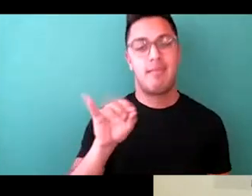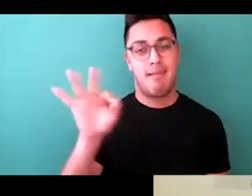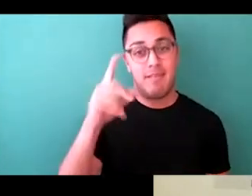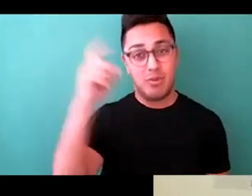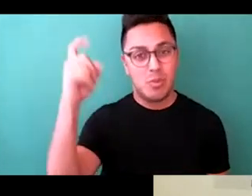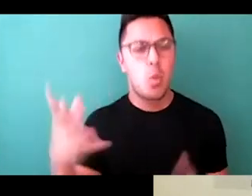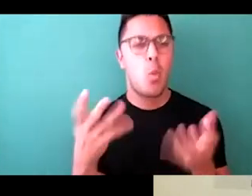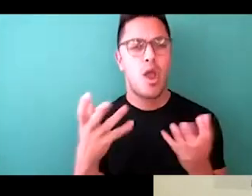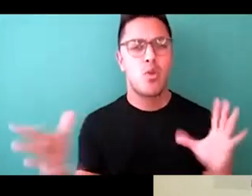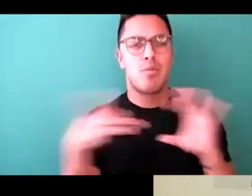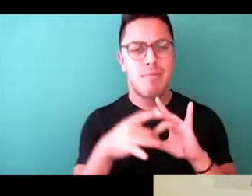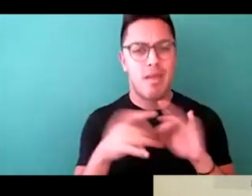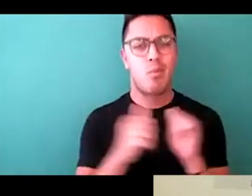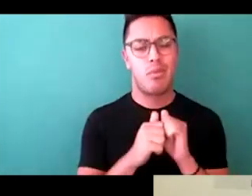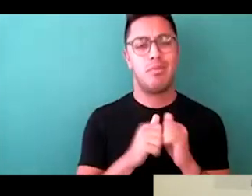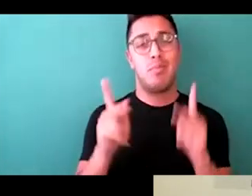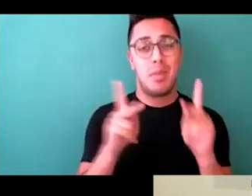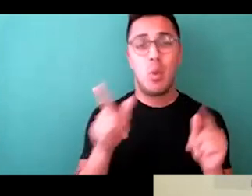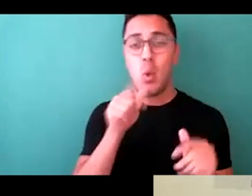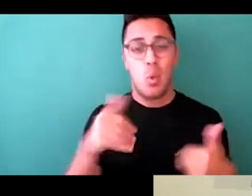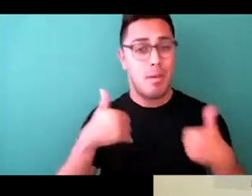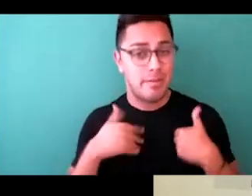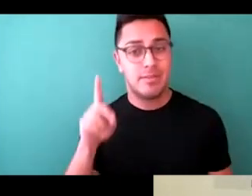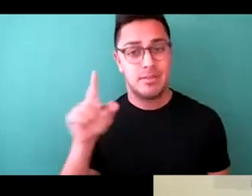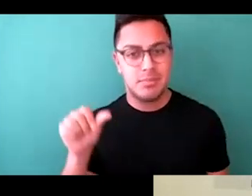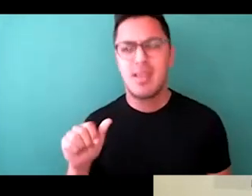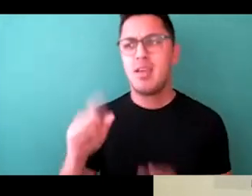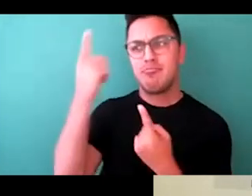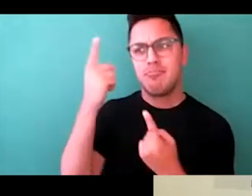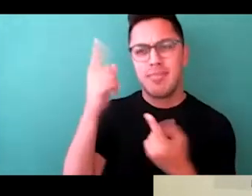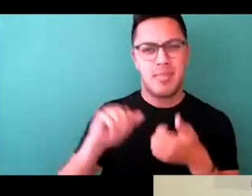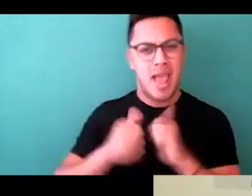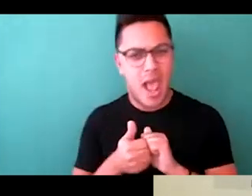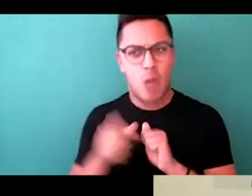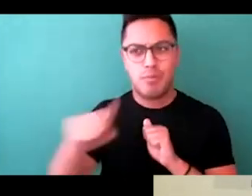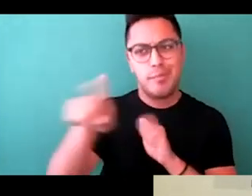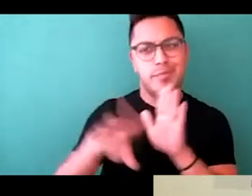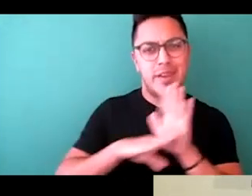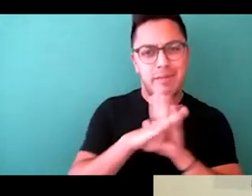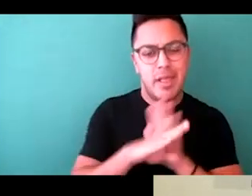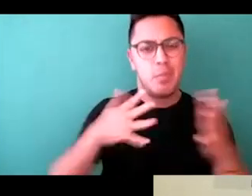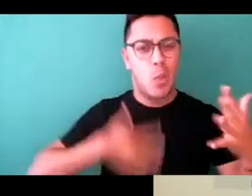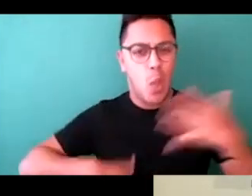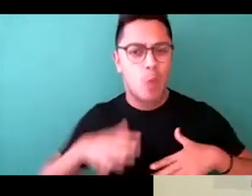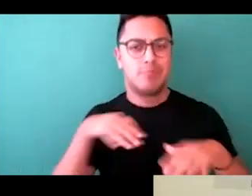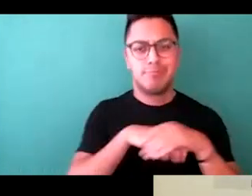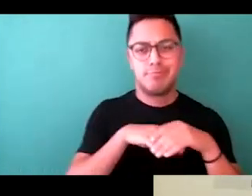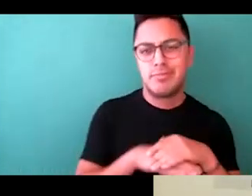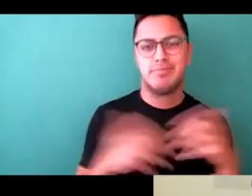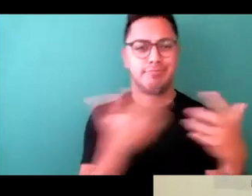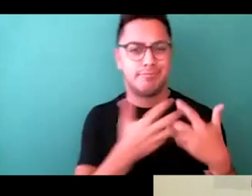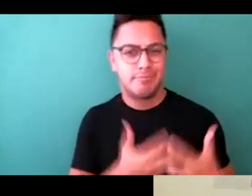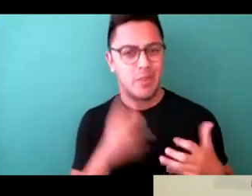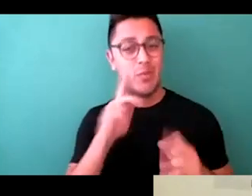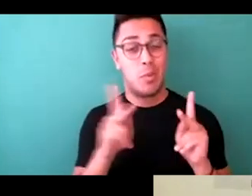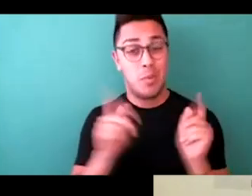disabilities, to really understand how they can develop products and services for people with disabilities. So it became very clear that a